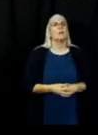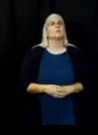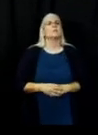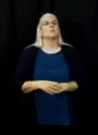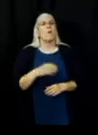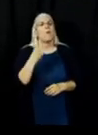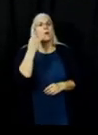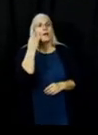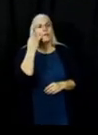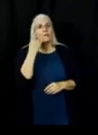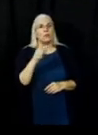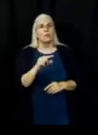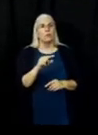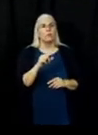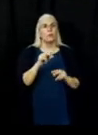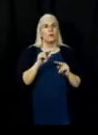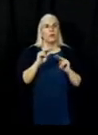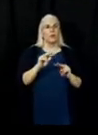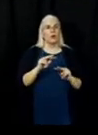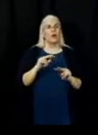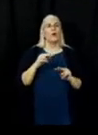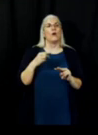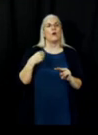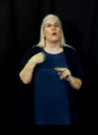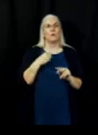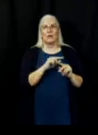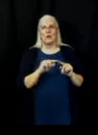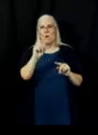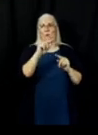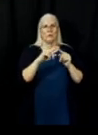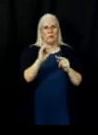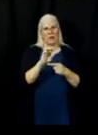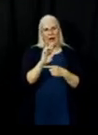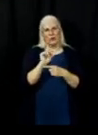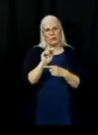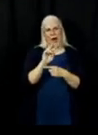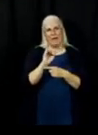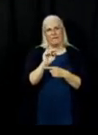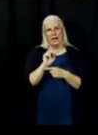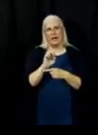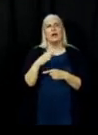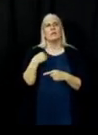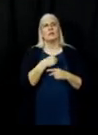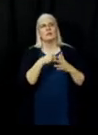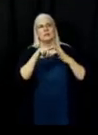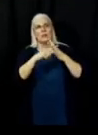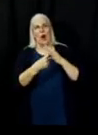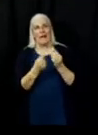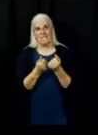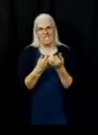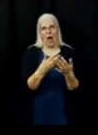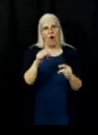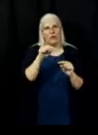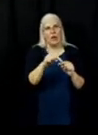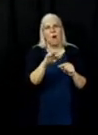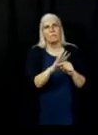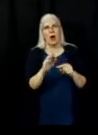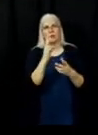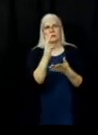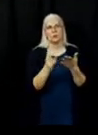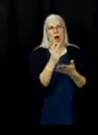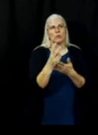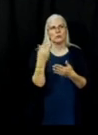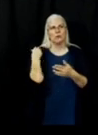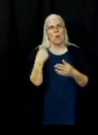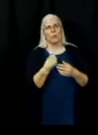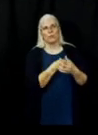section that's about a 600-acre piece that we started firing operations about two hours ago, and we'll continue that this evening.